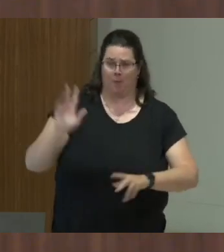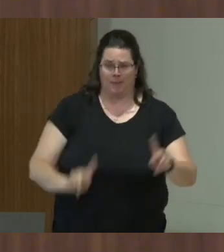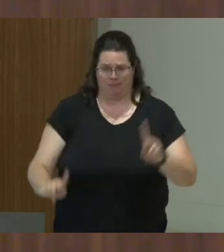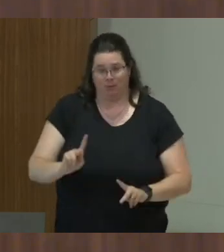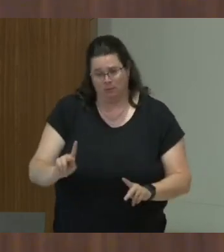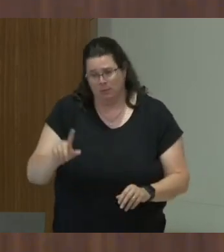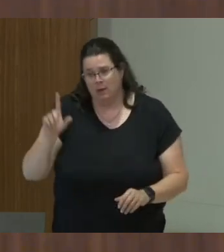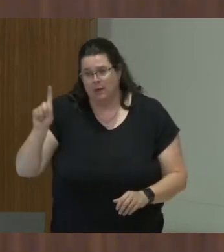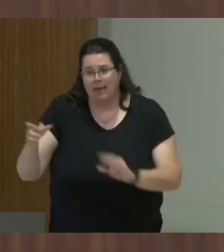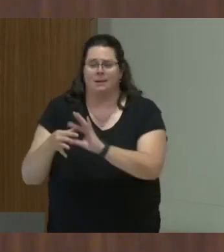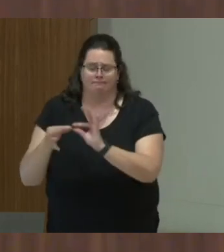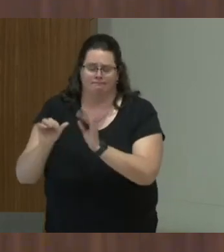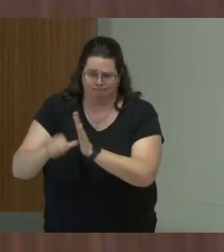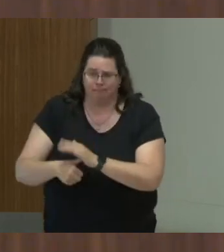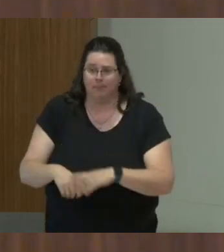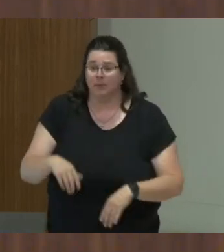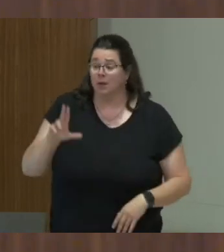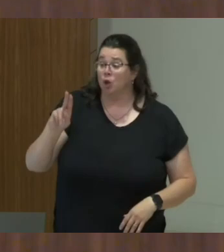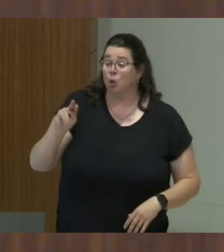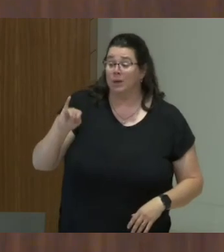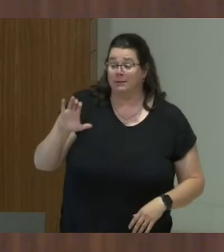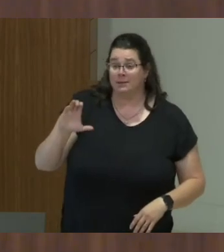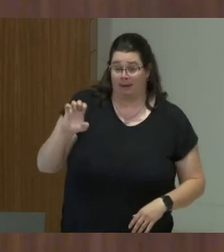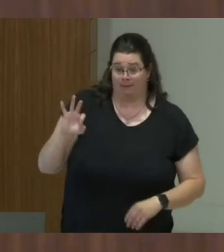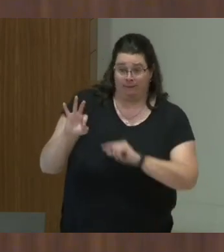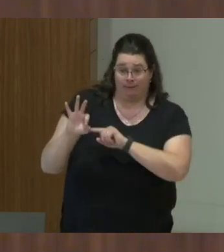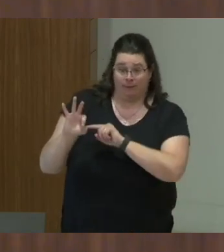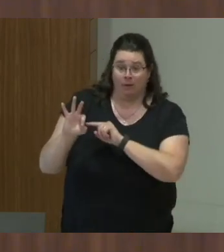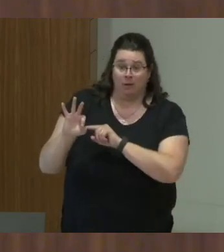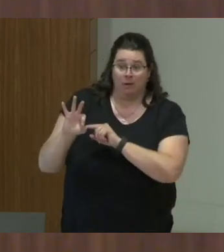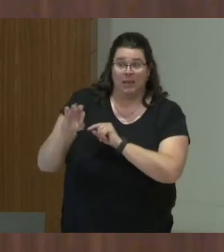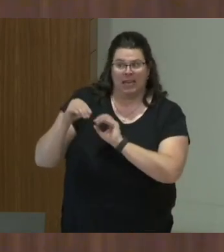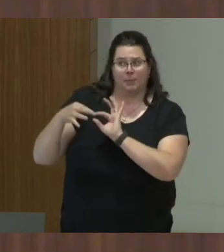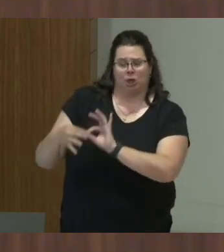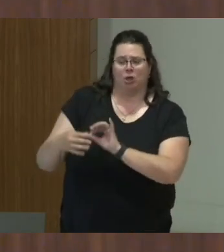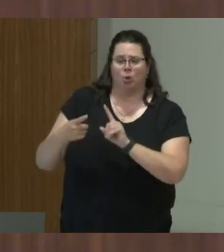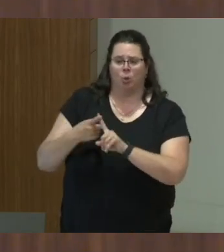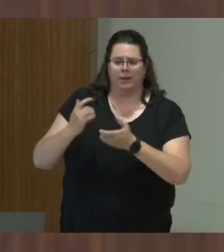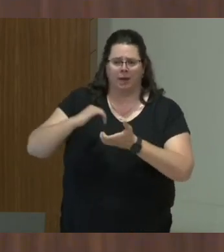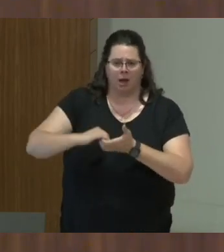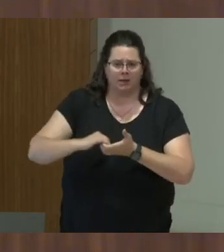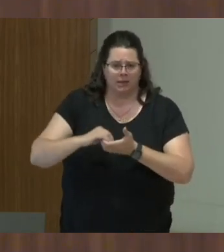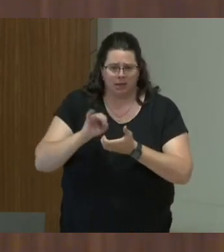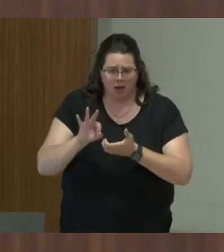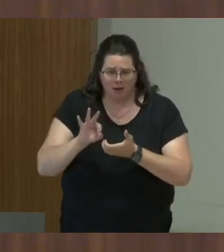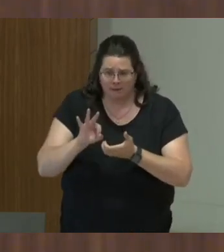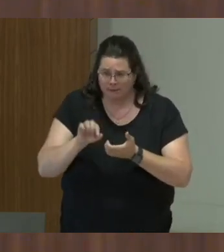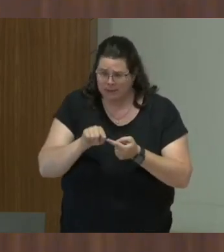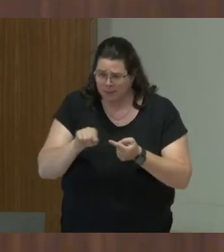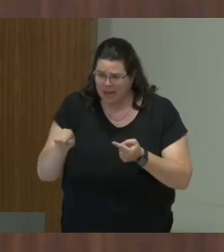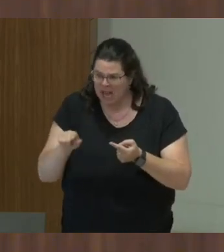And UNICEF particularly, in consonance with the UNCRC, talks about how